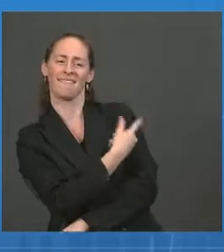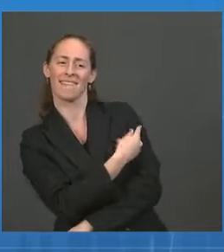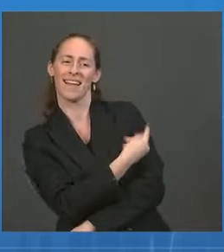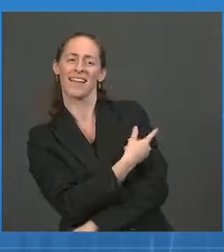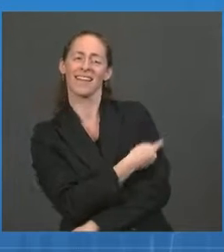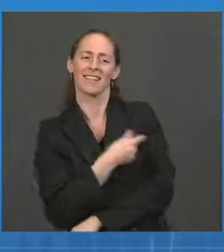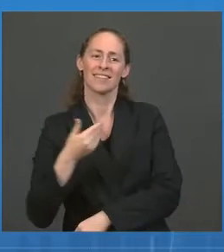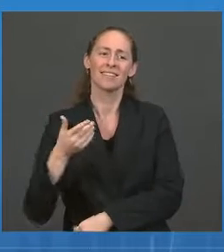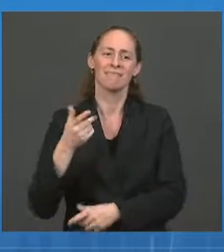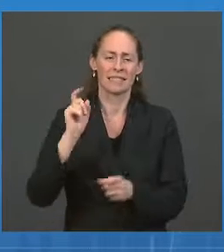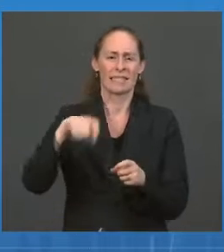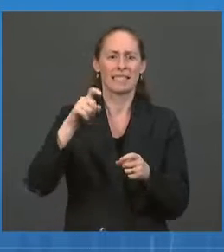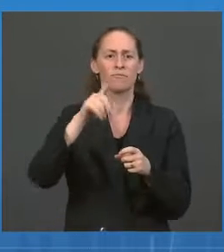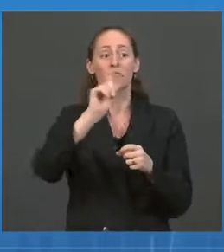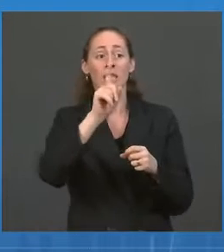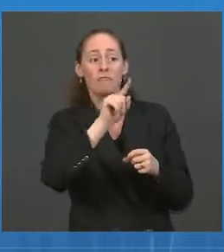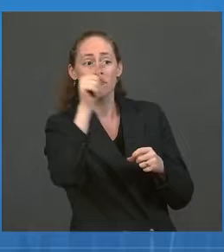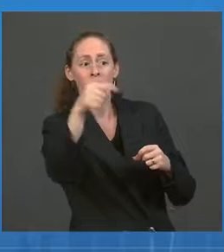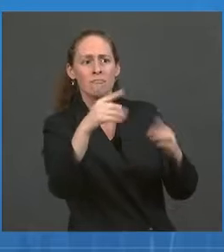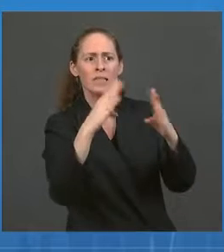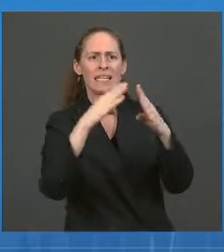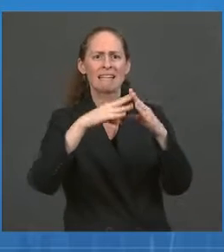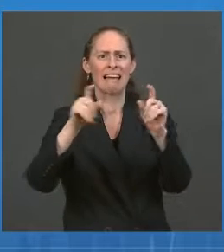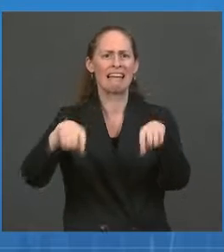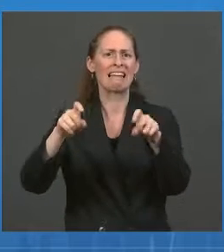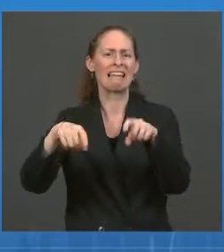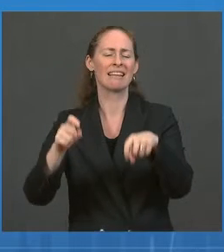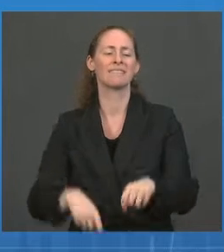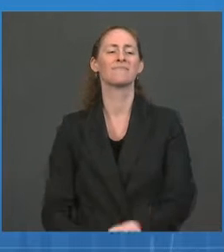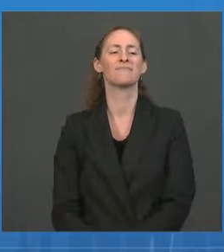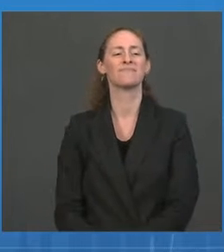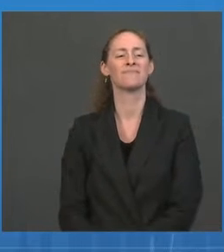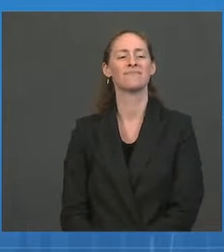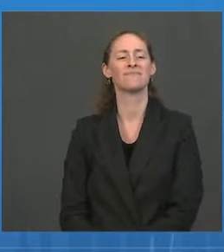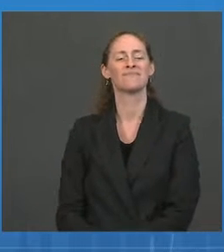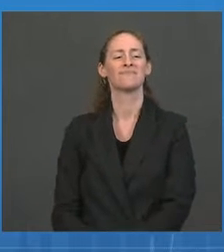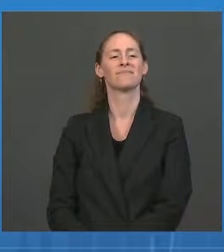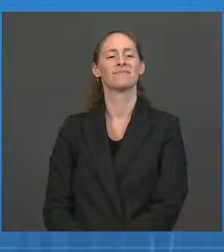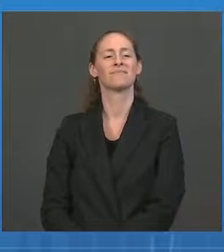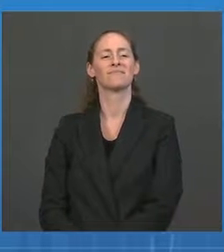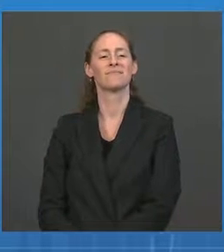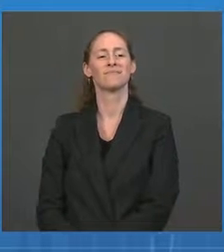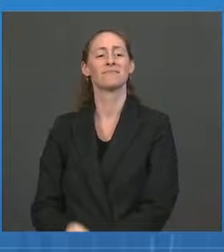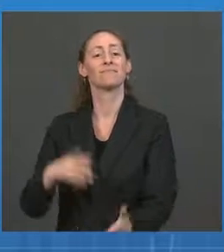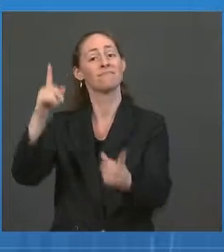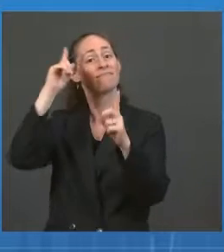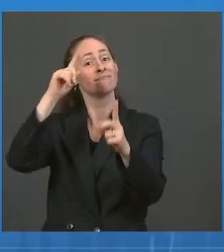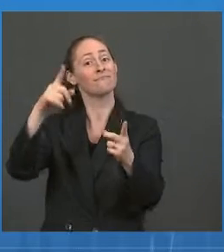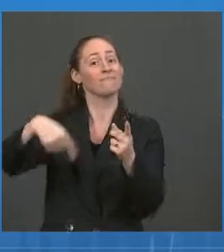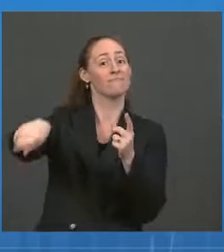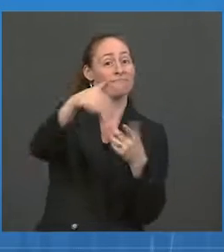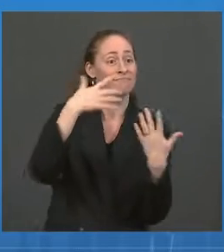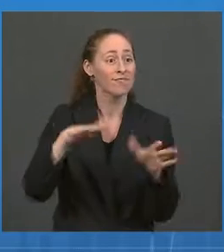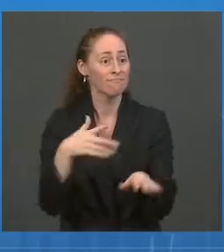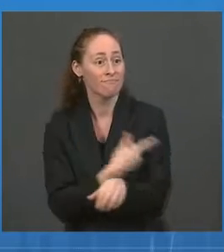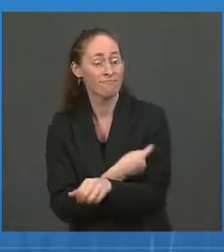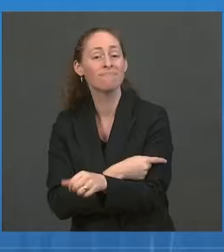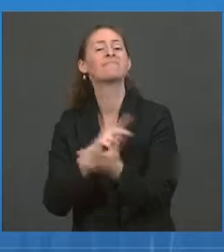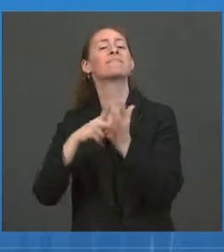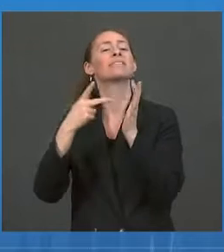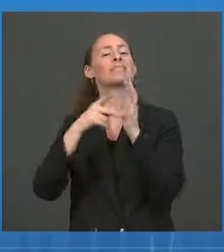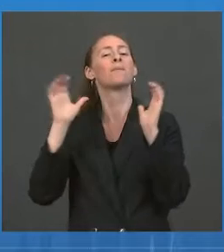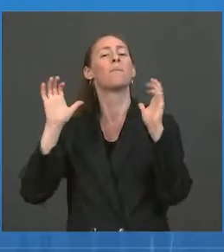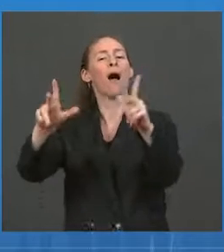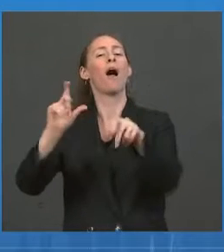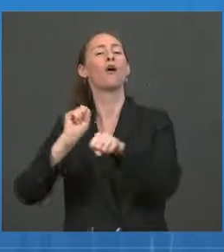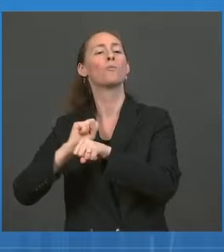of the virus in communities. That means more Americans getting back to work. It means safer schools